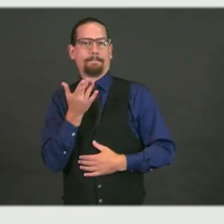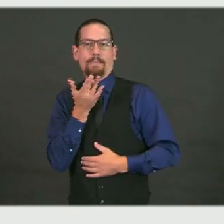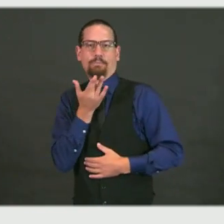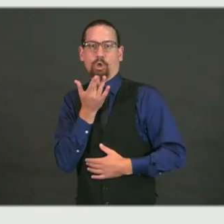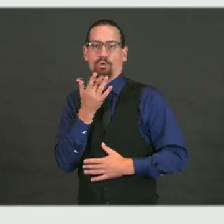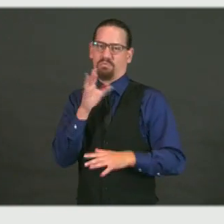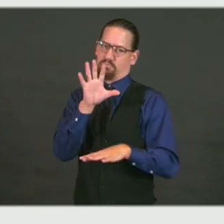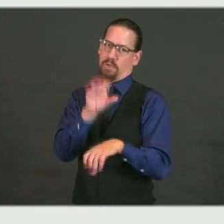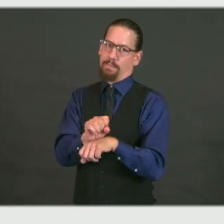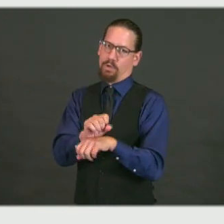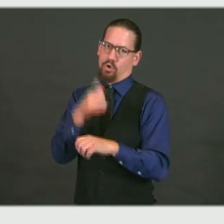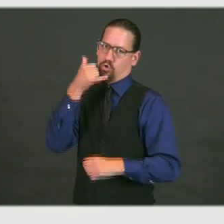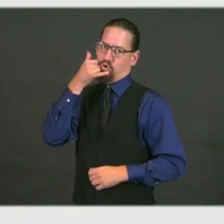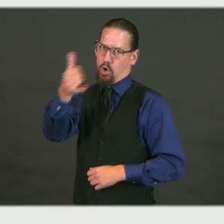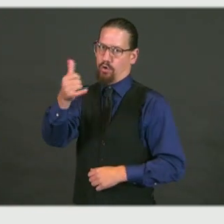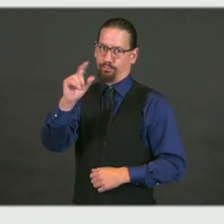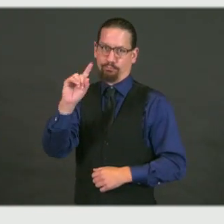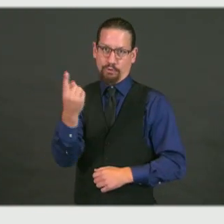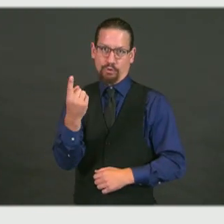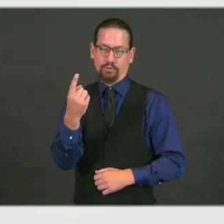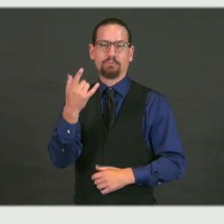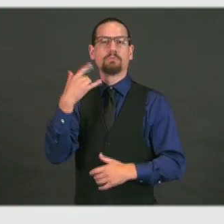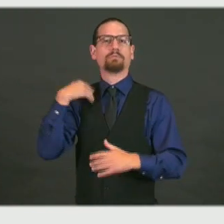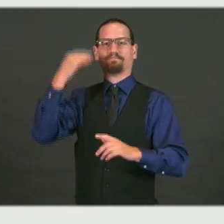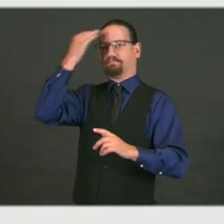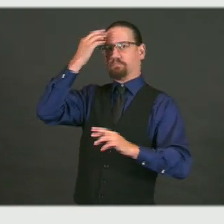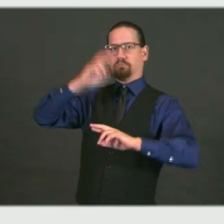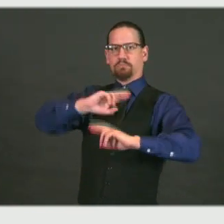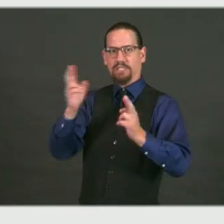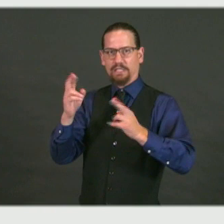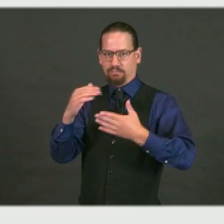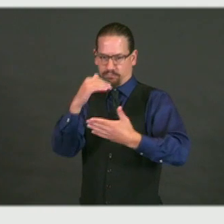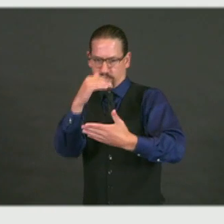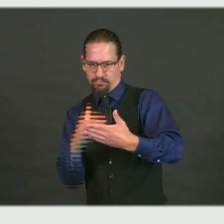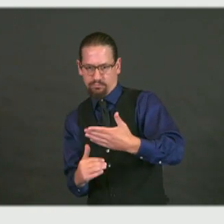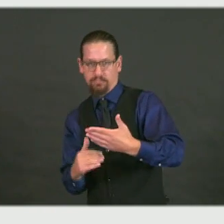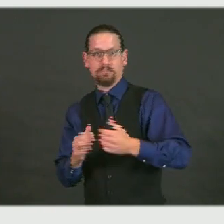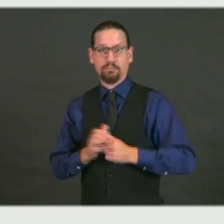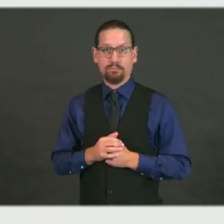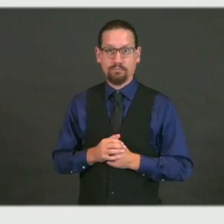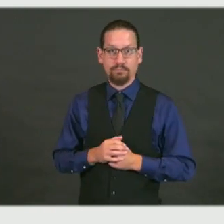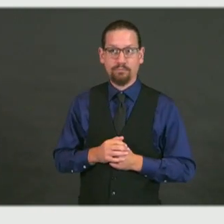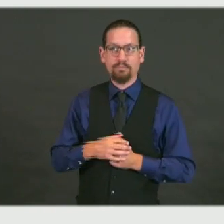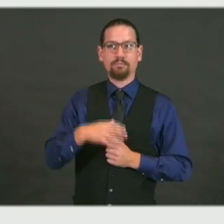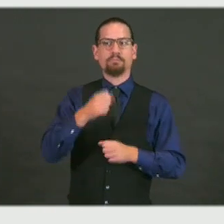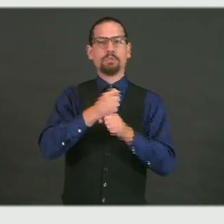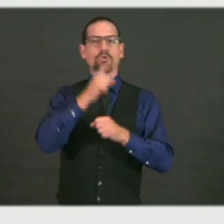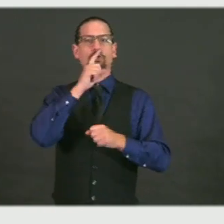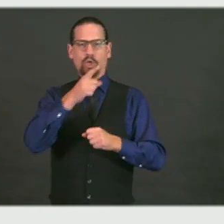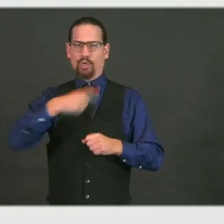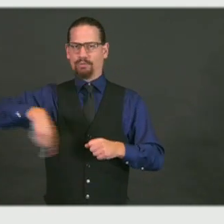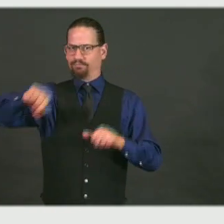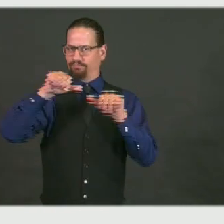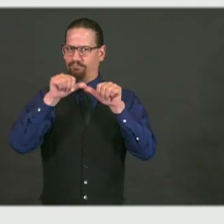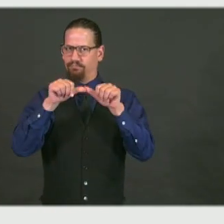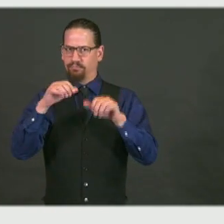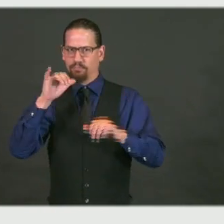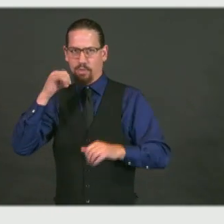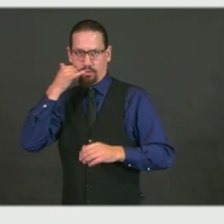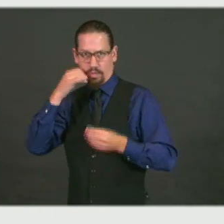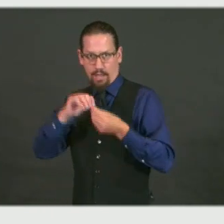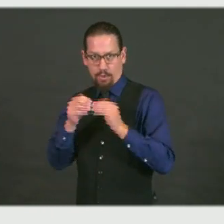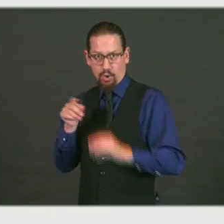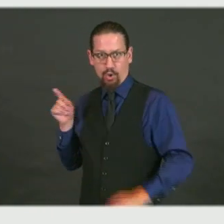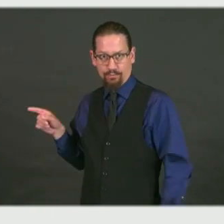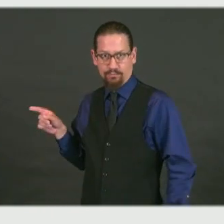we want to keep everybody safe. So I want to thank everybody for making that possible. When you call the number that's on